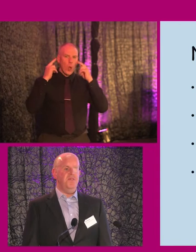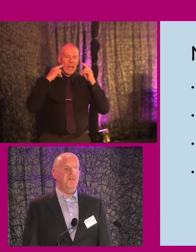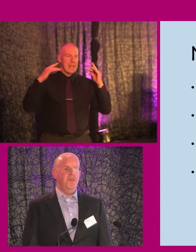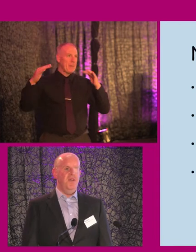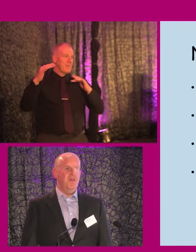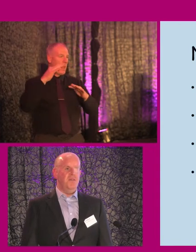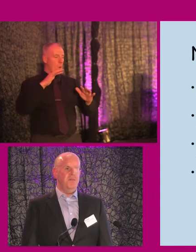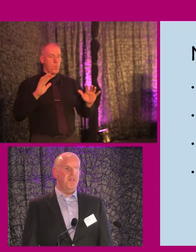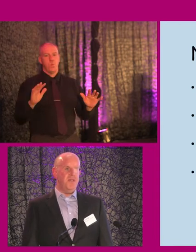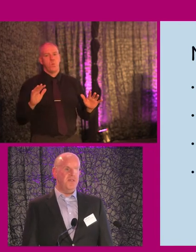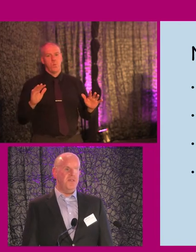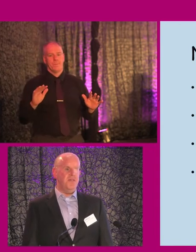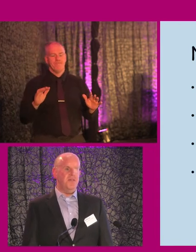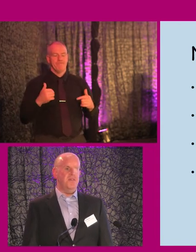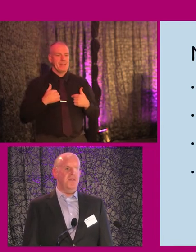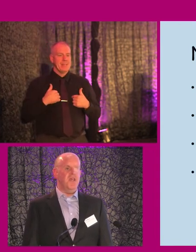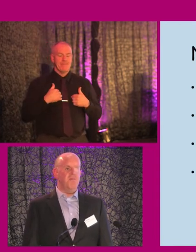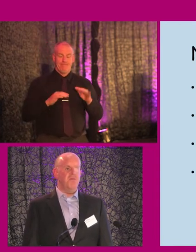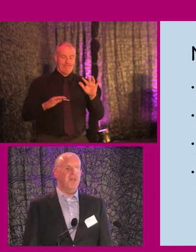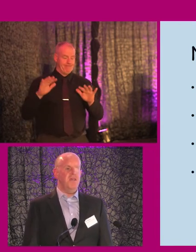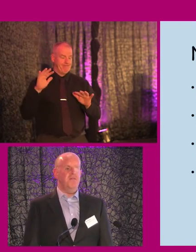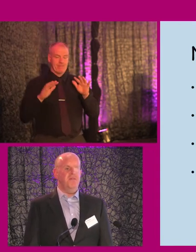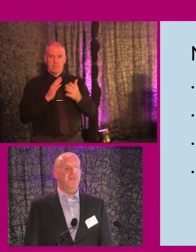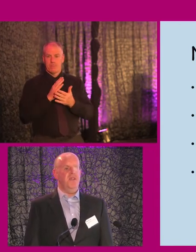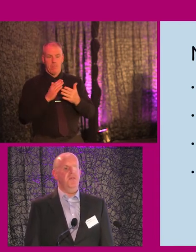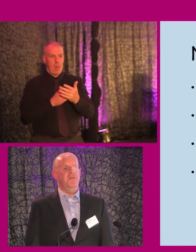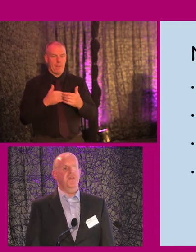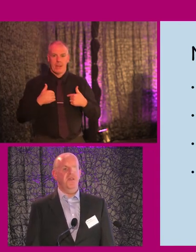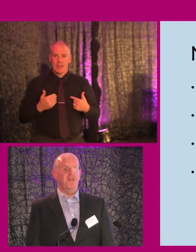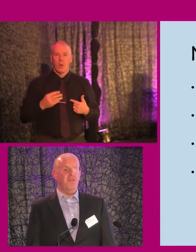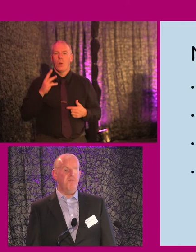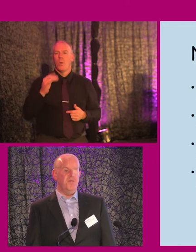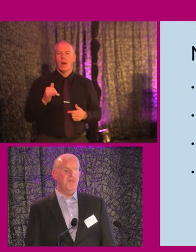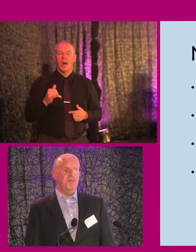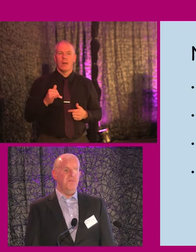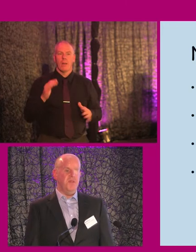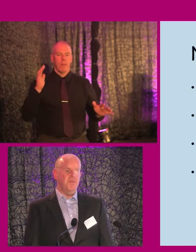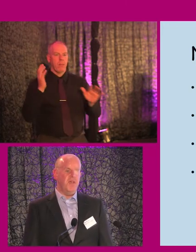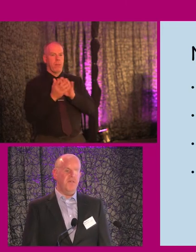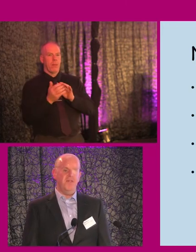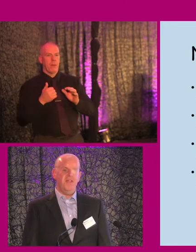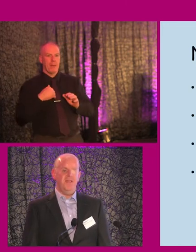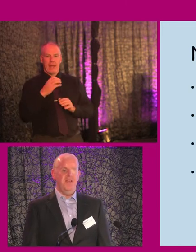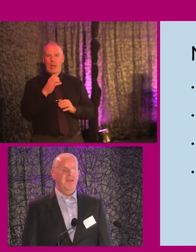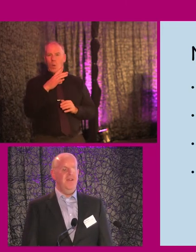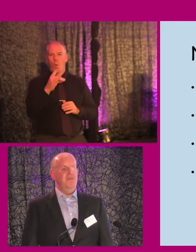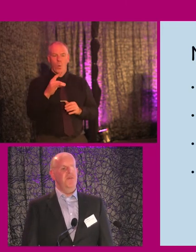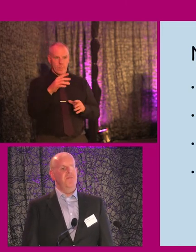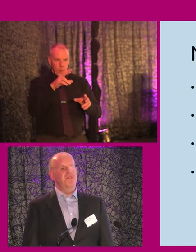atmospheres kind of tends to get in my way around navigating because it kind of compromises my echolocation.